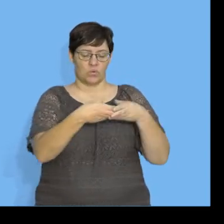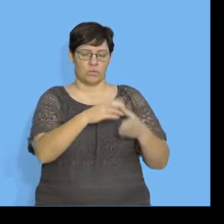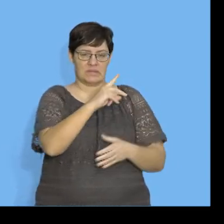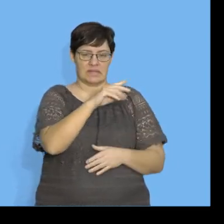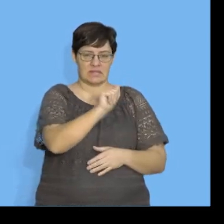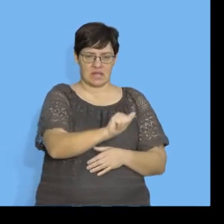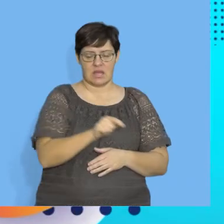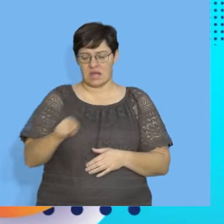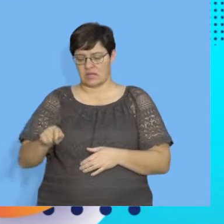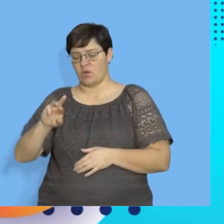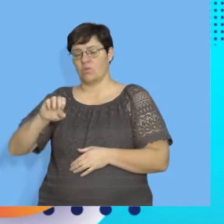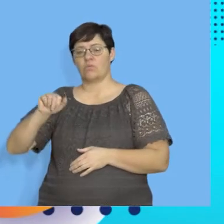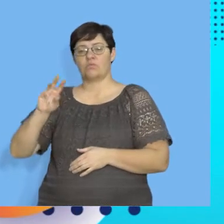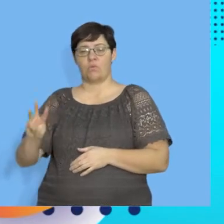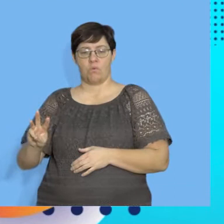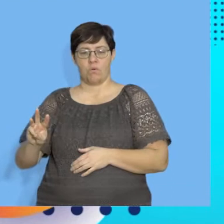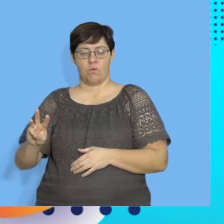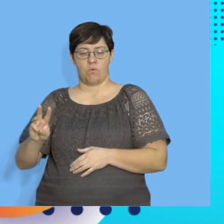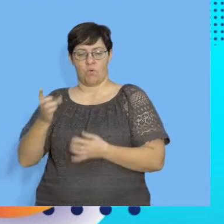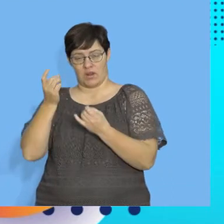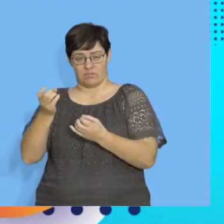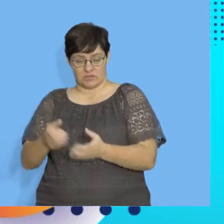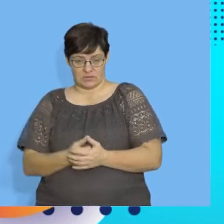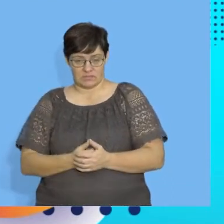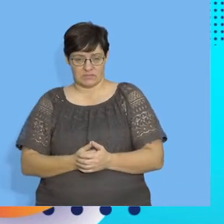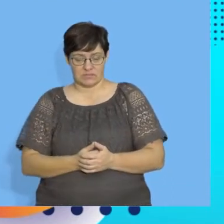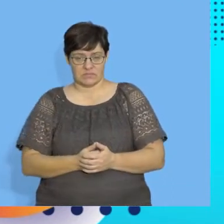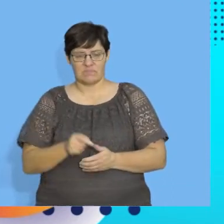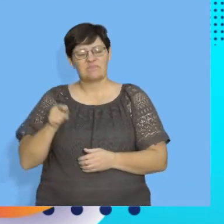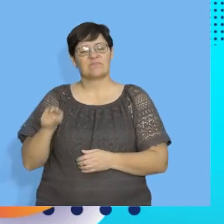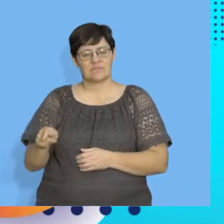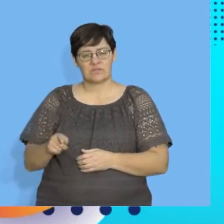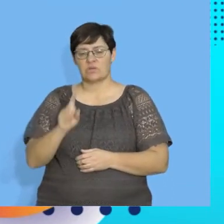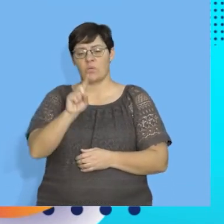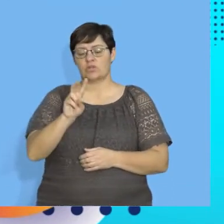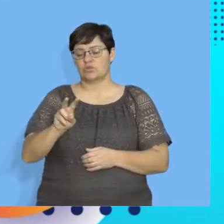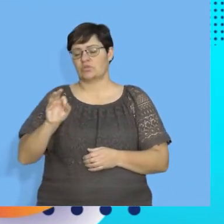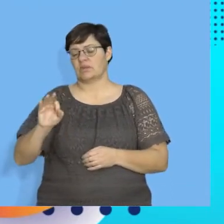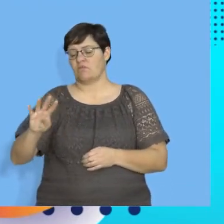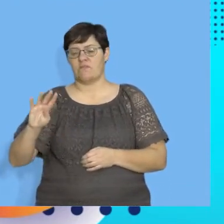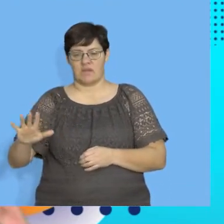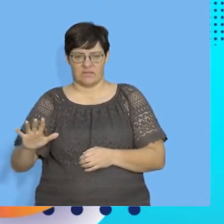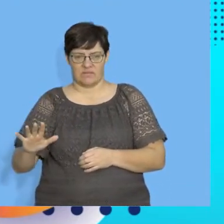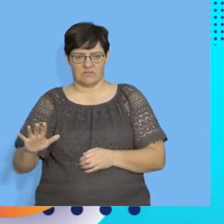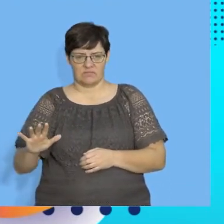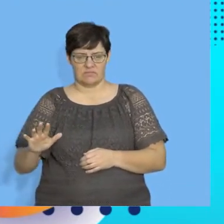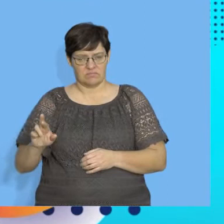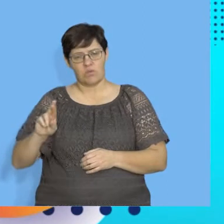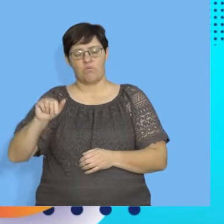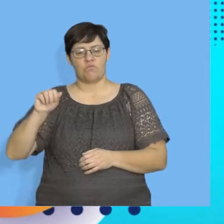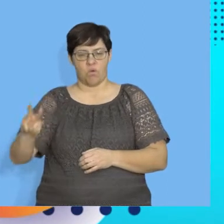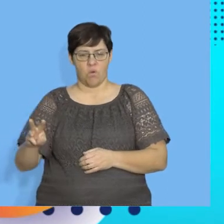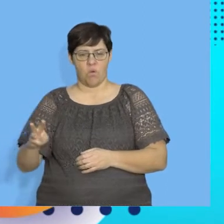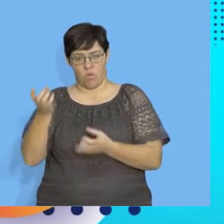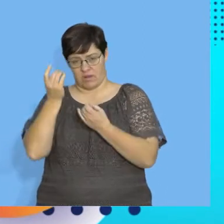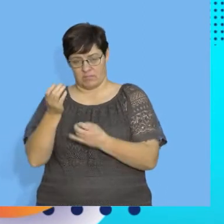and raw data. Raw data is data given like 1, 2, 3, 4, 5, it's raw